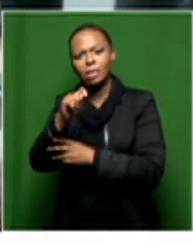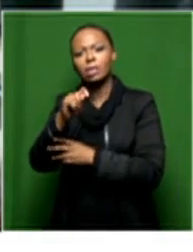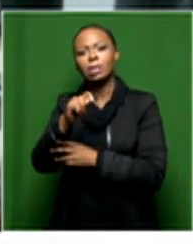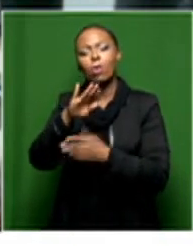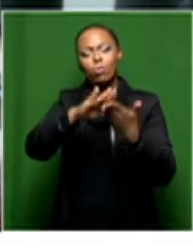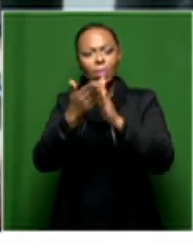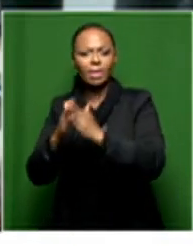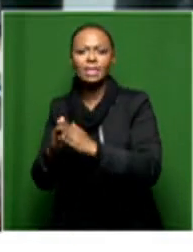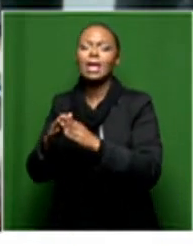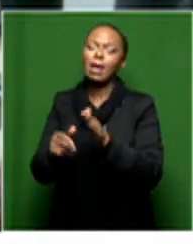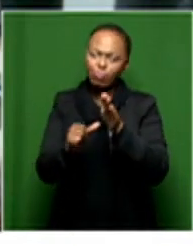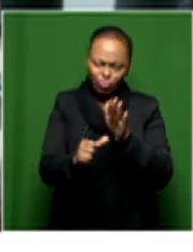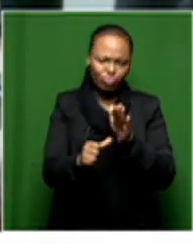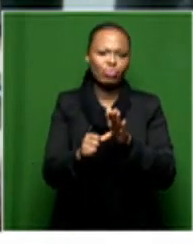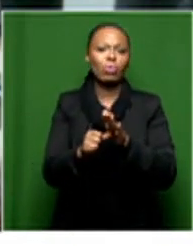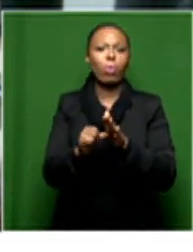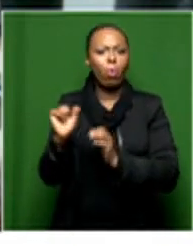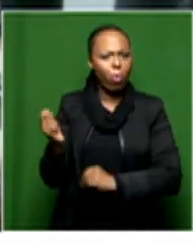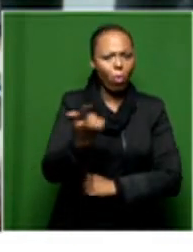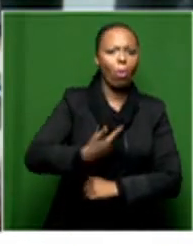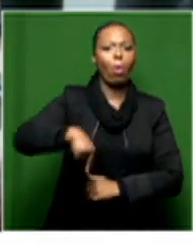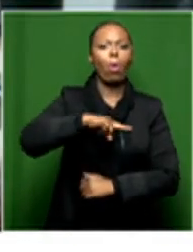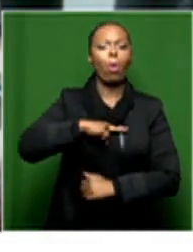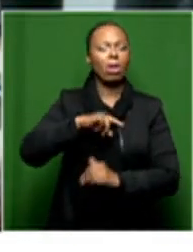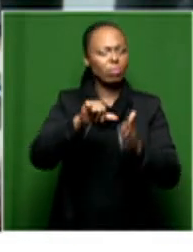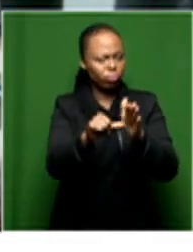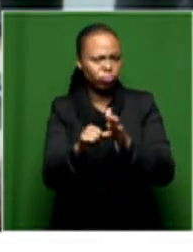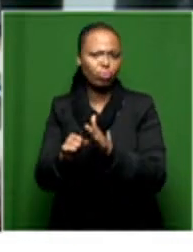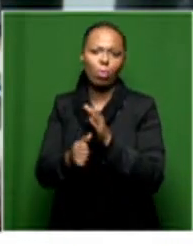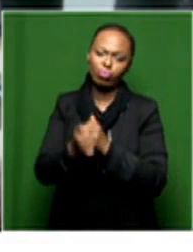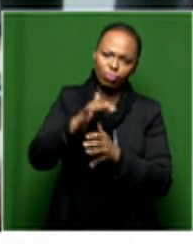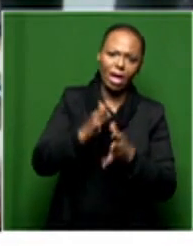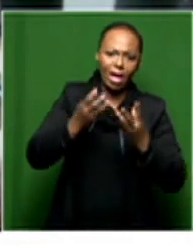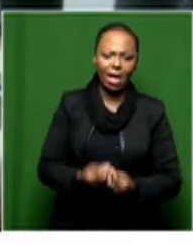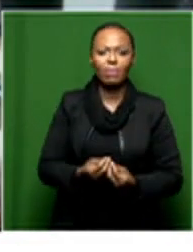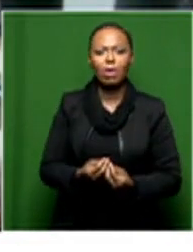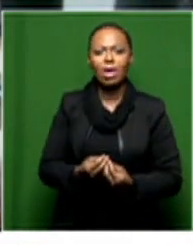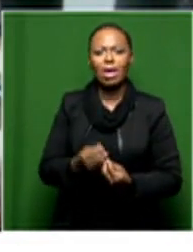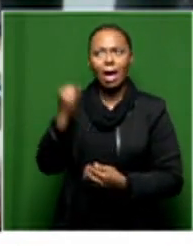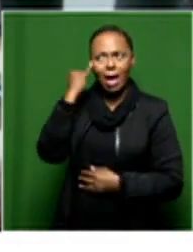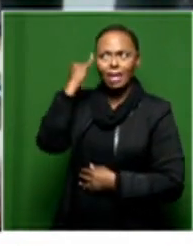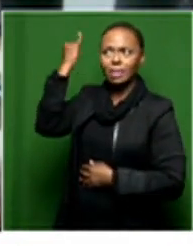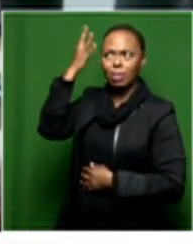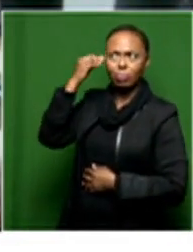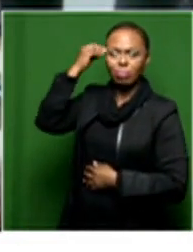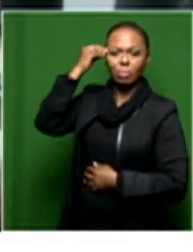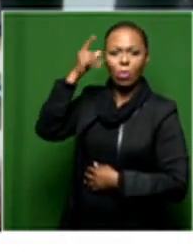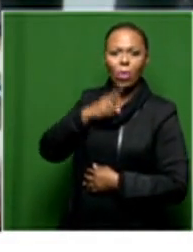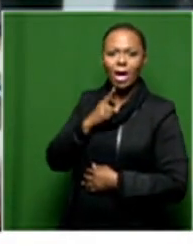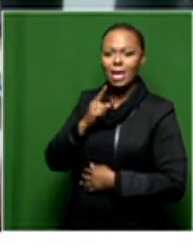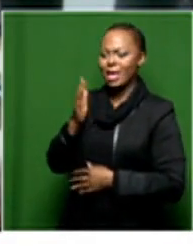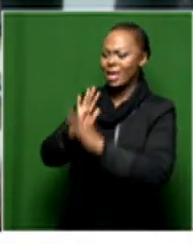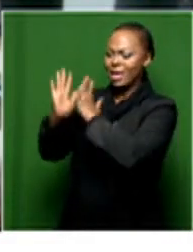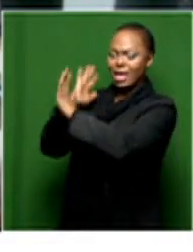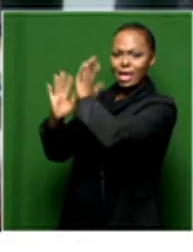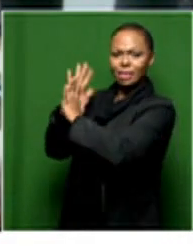and we should hold that dear, you know. When we're looking into history, women have been in the forefront